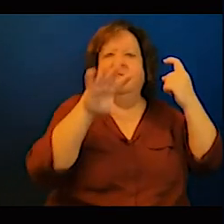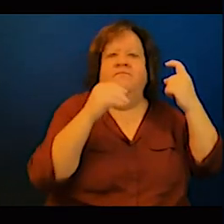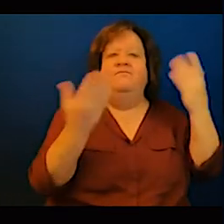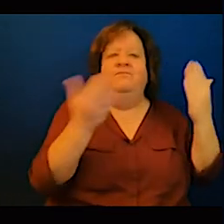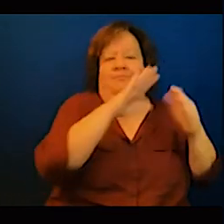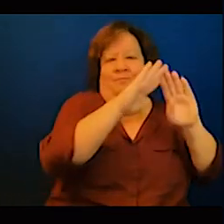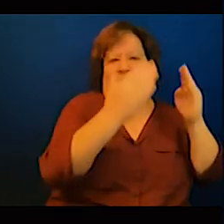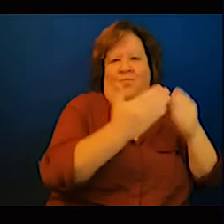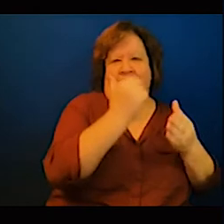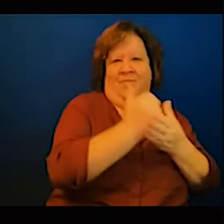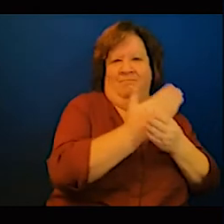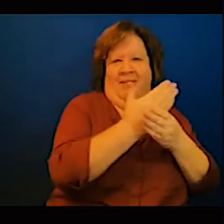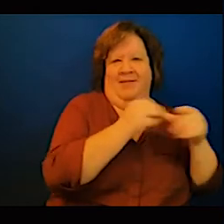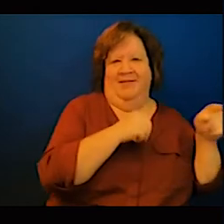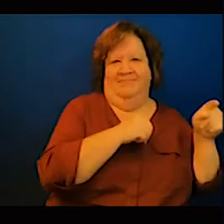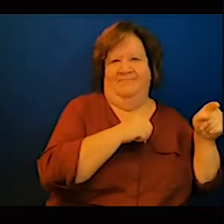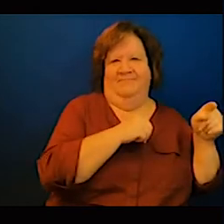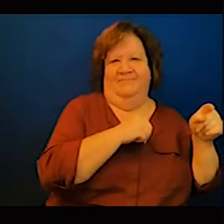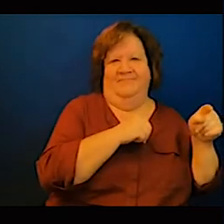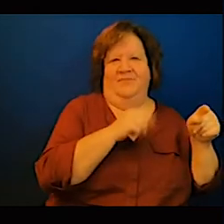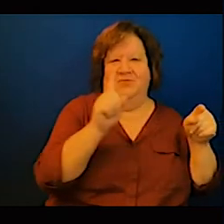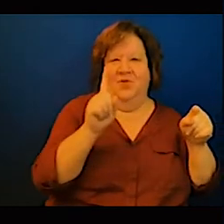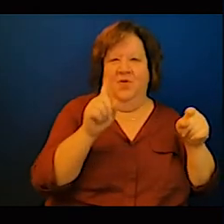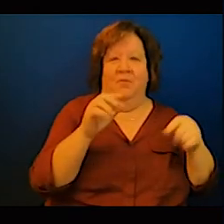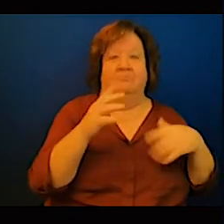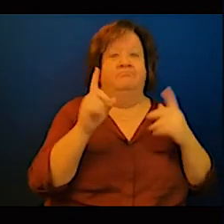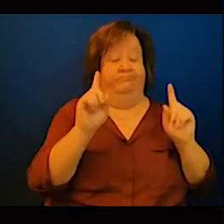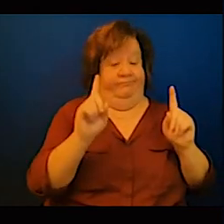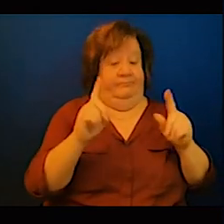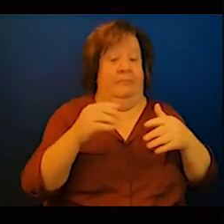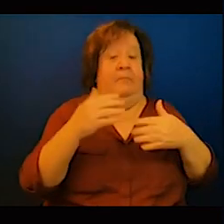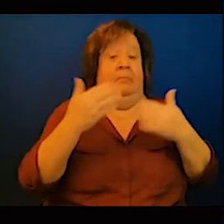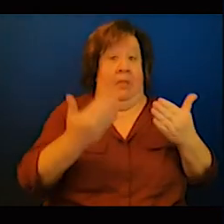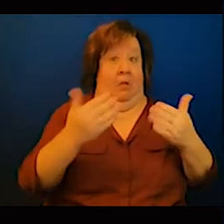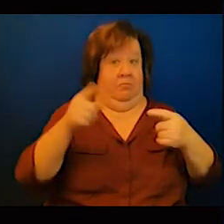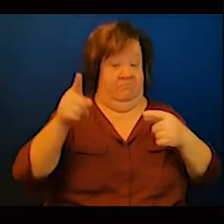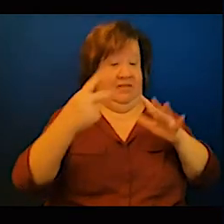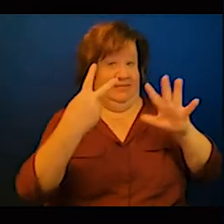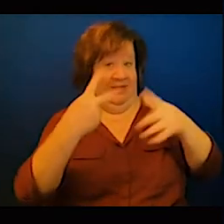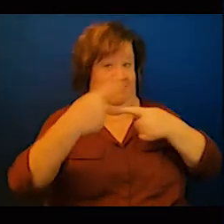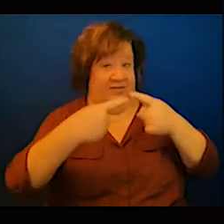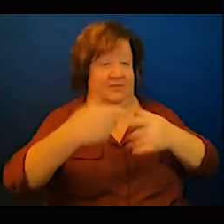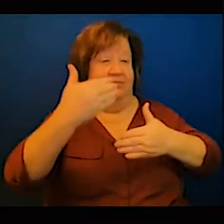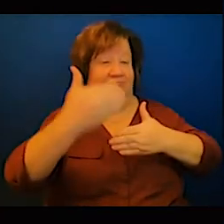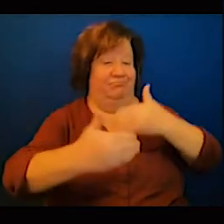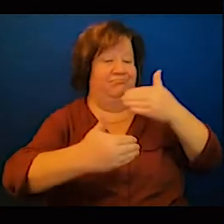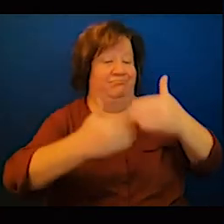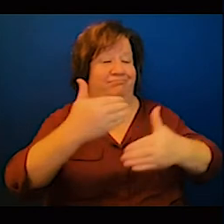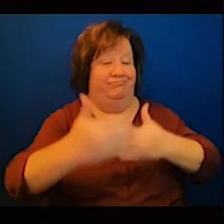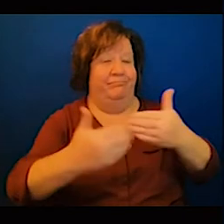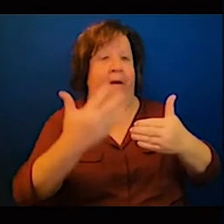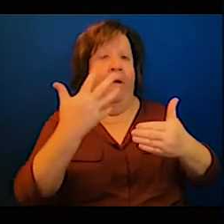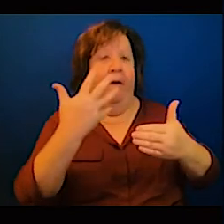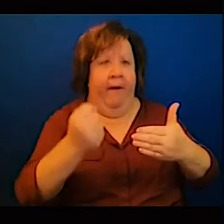obligated to buy in and if the government is not able to do that the World Bank will do that